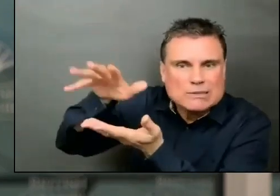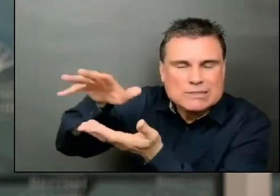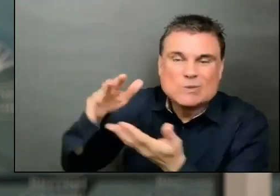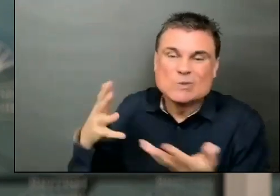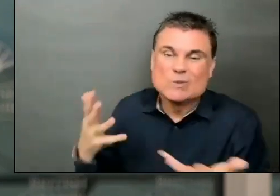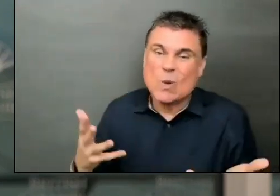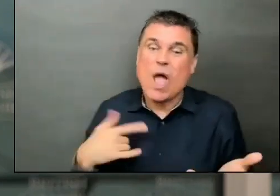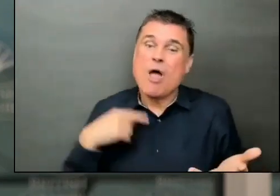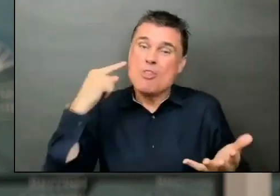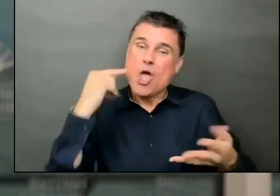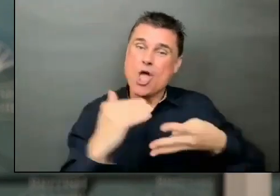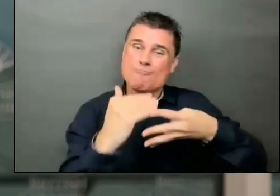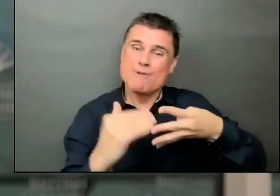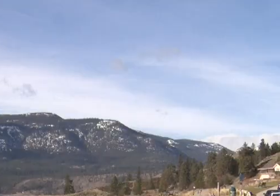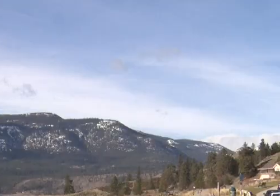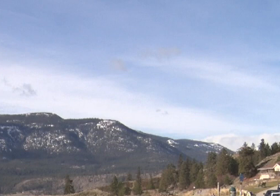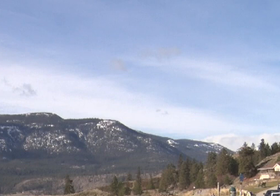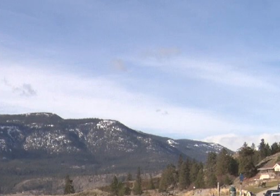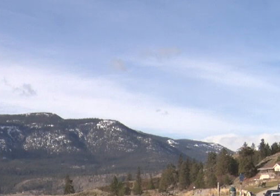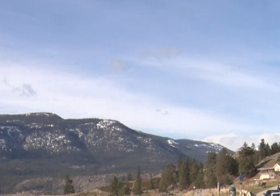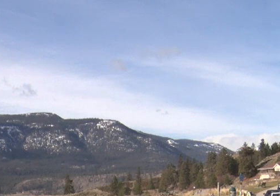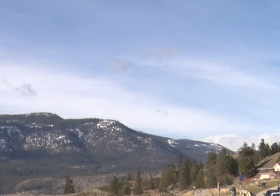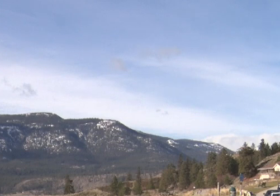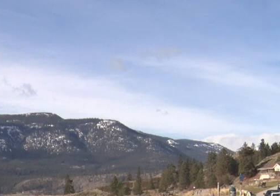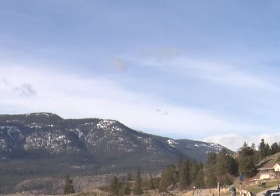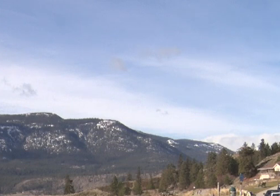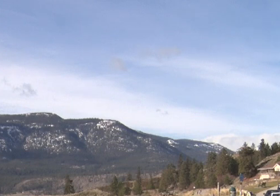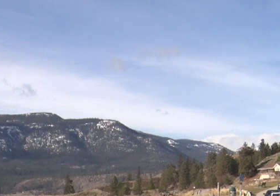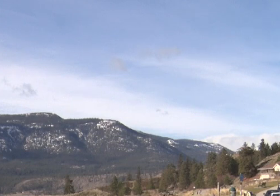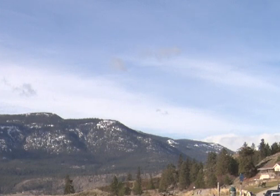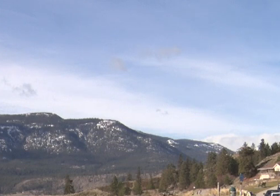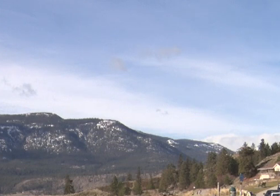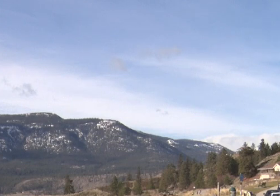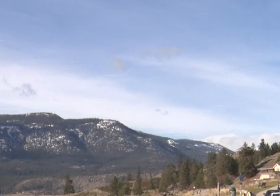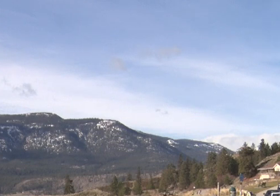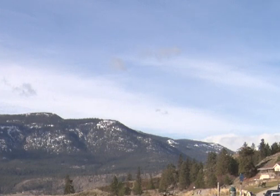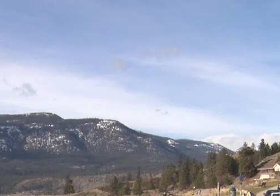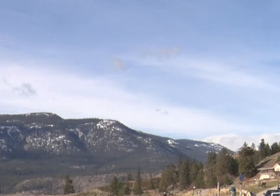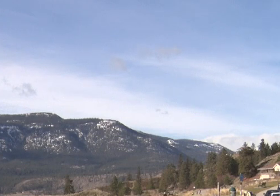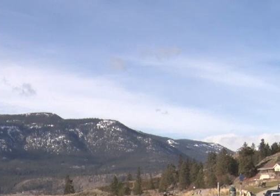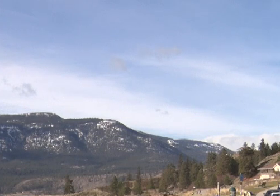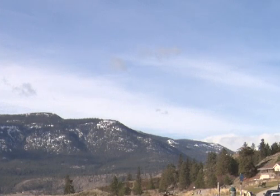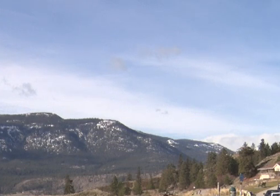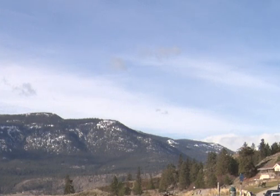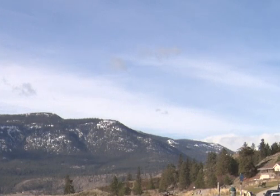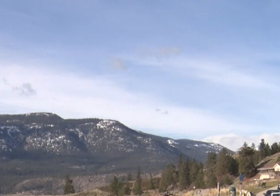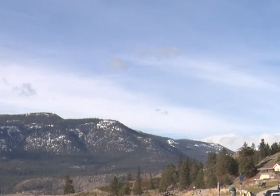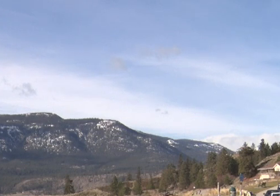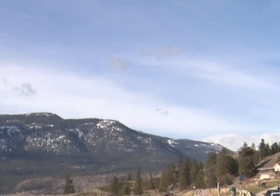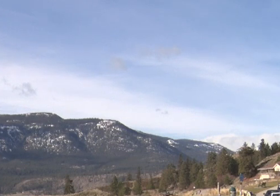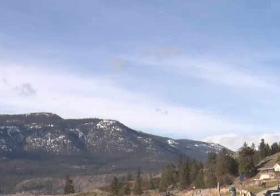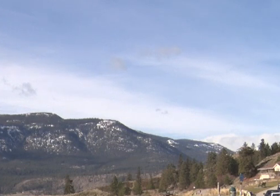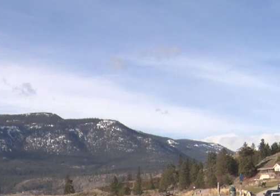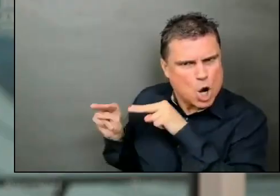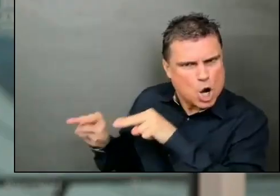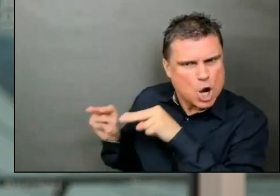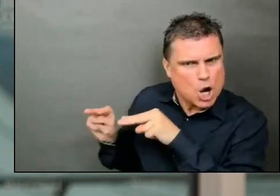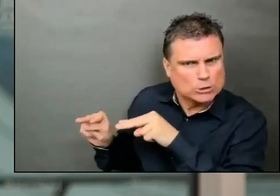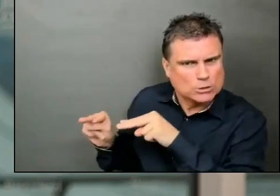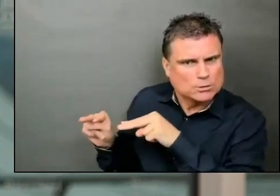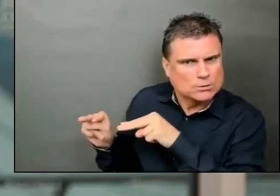are 80 and above in the community. And while there's many variables, Dr. Henry said she hopes to begin loosening restrictions by the end of February.